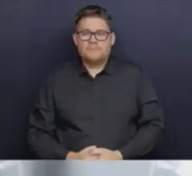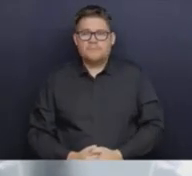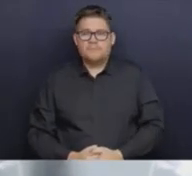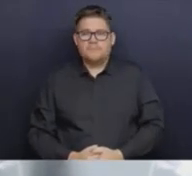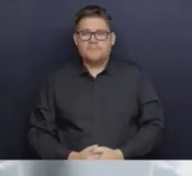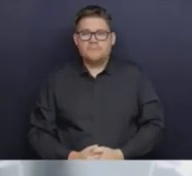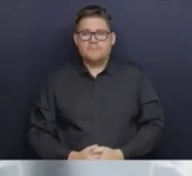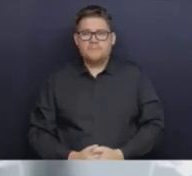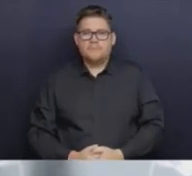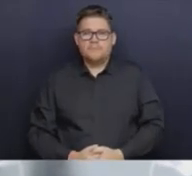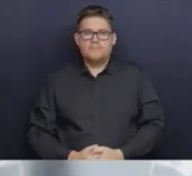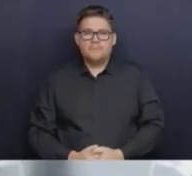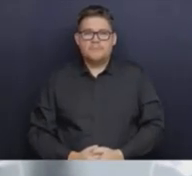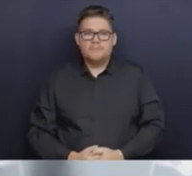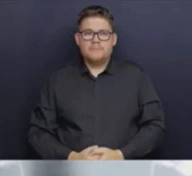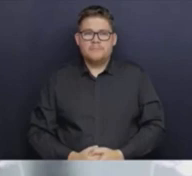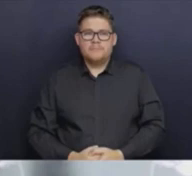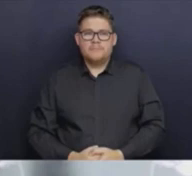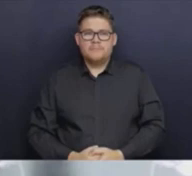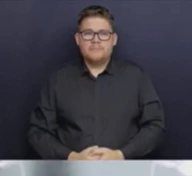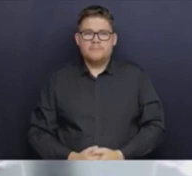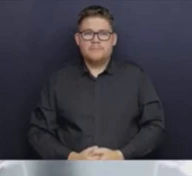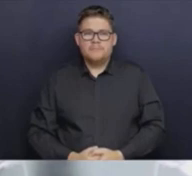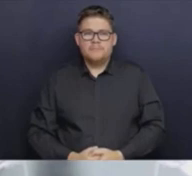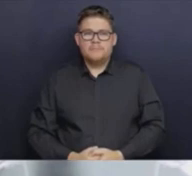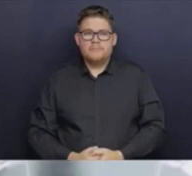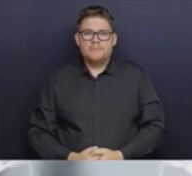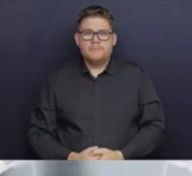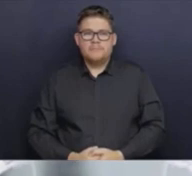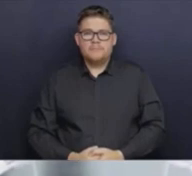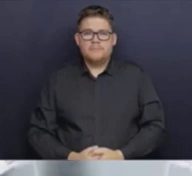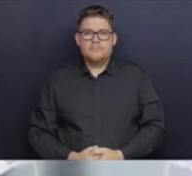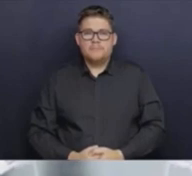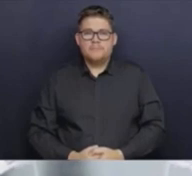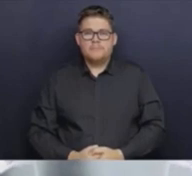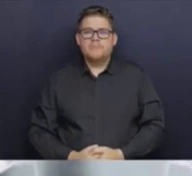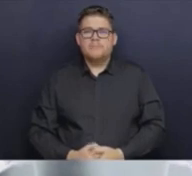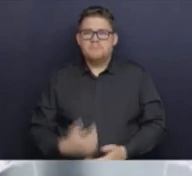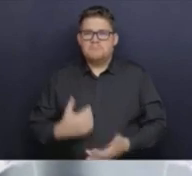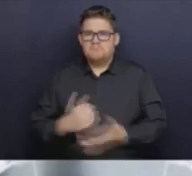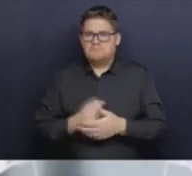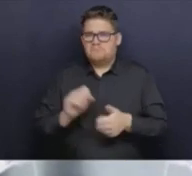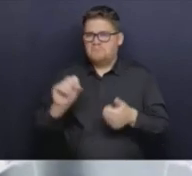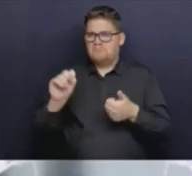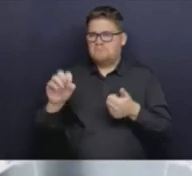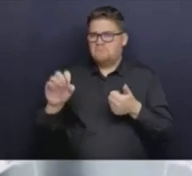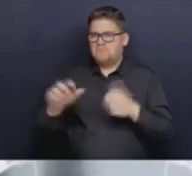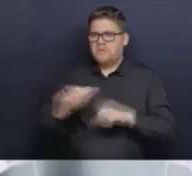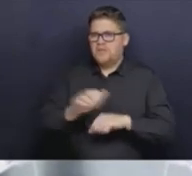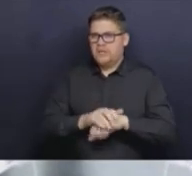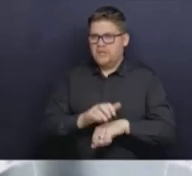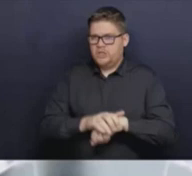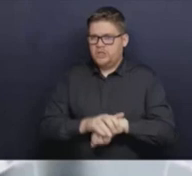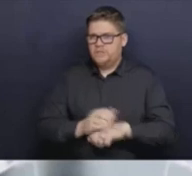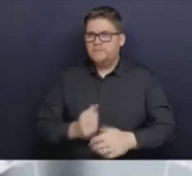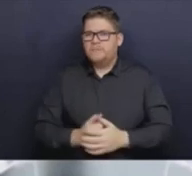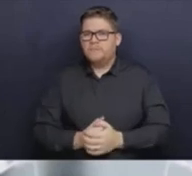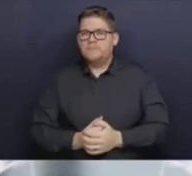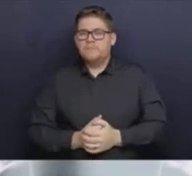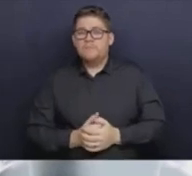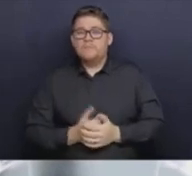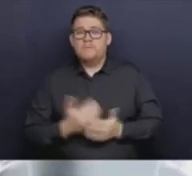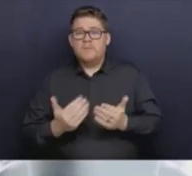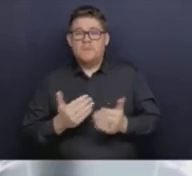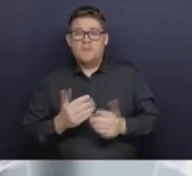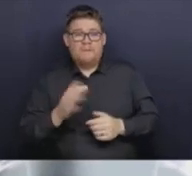And I'd just say in English, just because it may have reached its peak, and we'll see. I mean, we